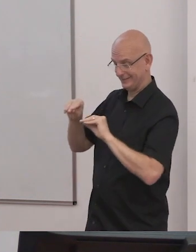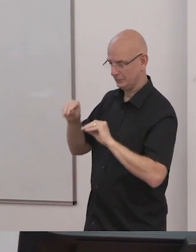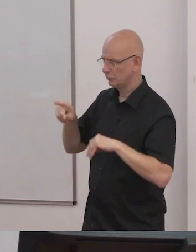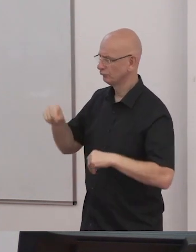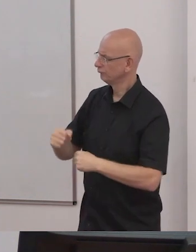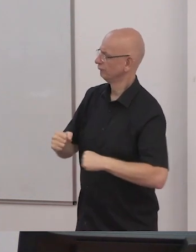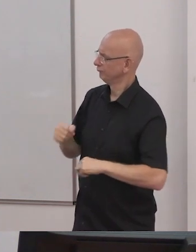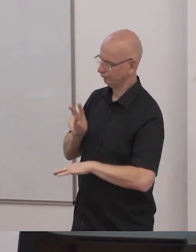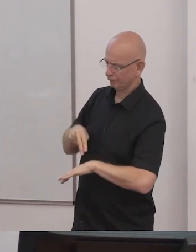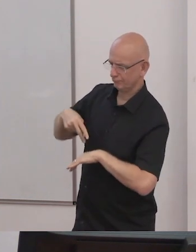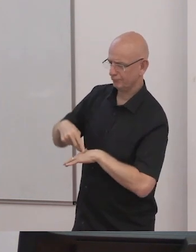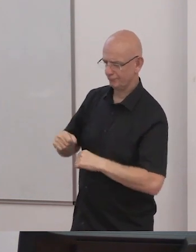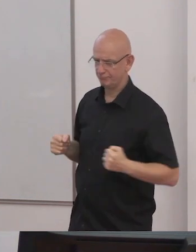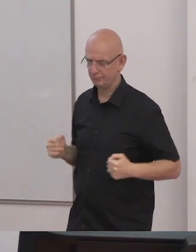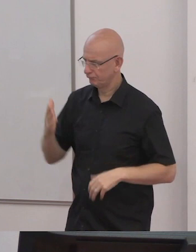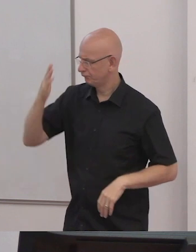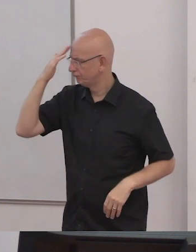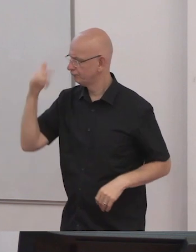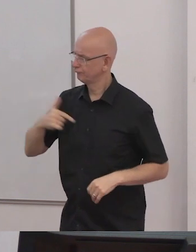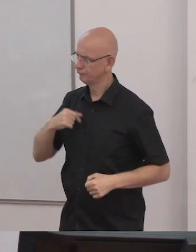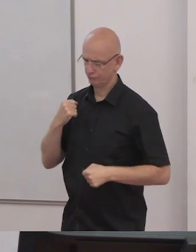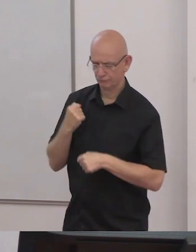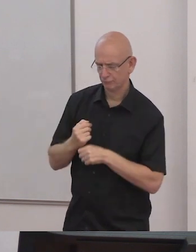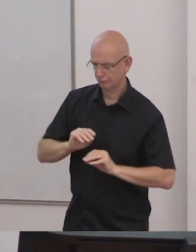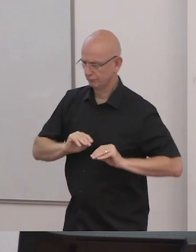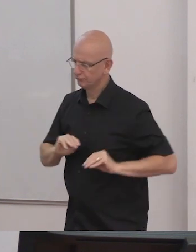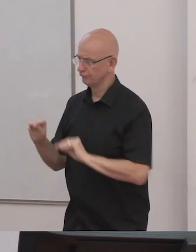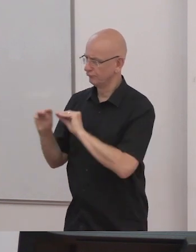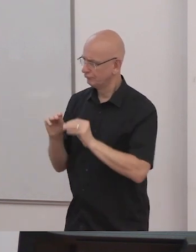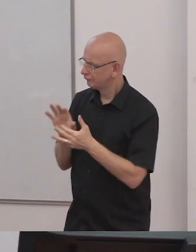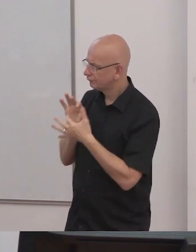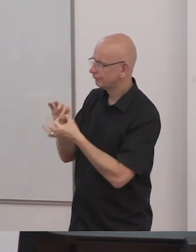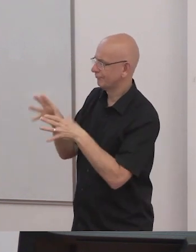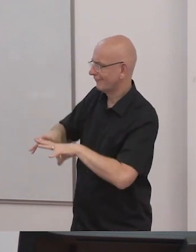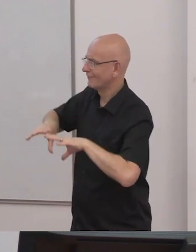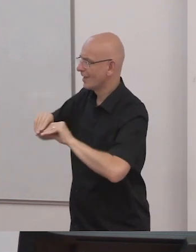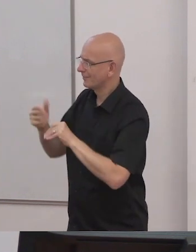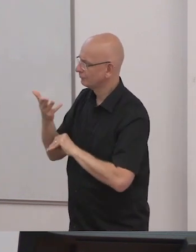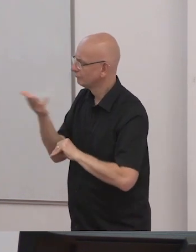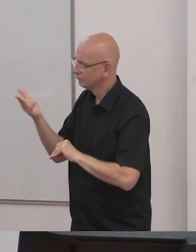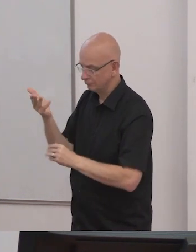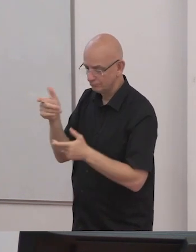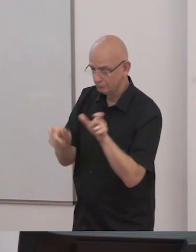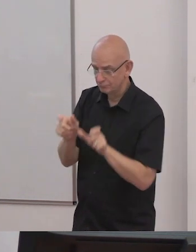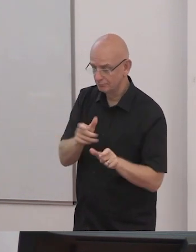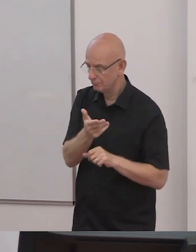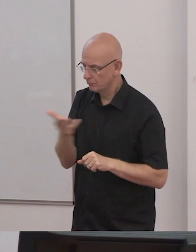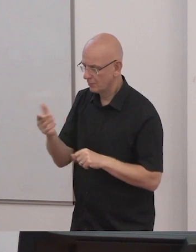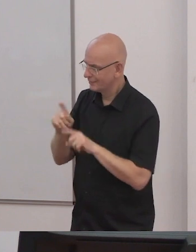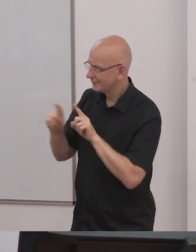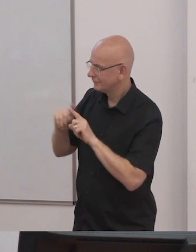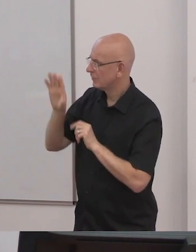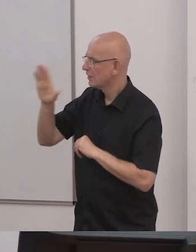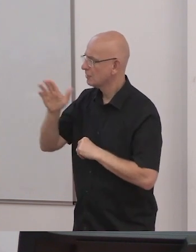the optimum outcomes for their sons and daughters for the student with disabilities